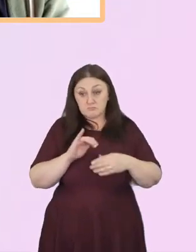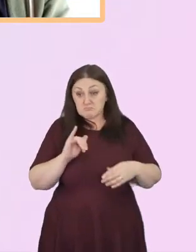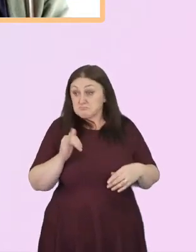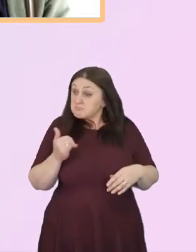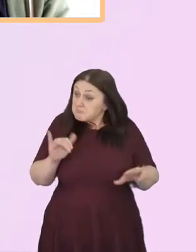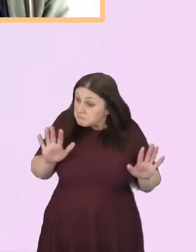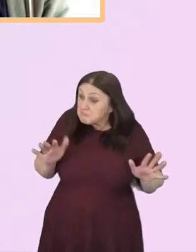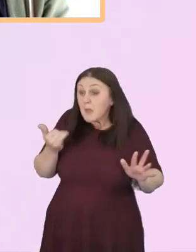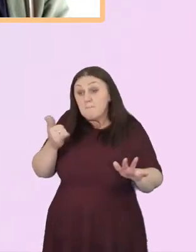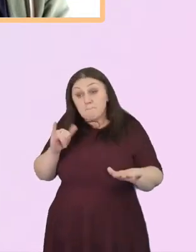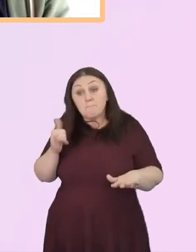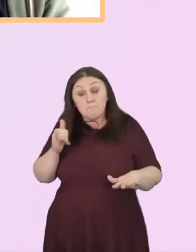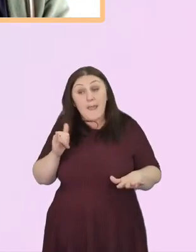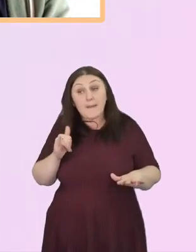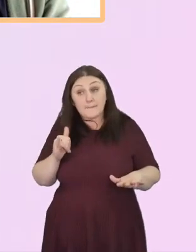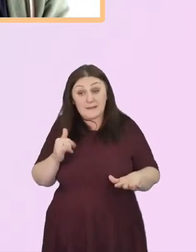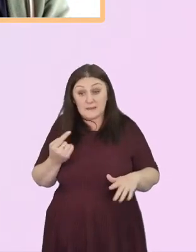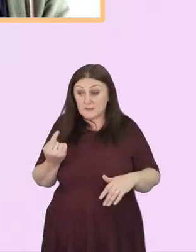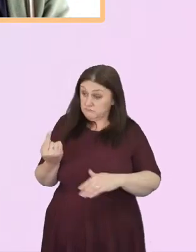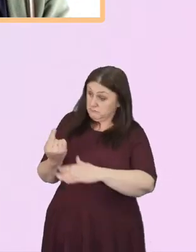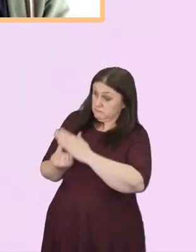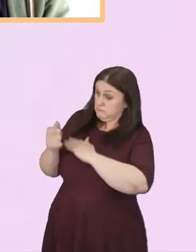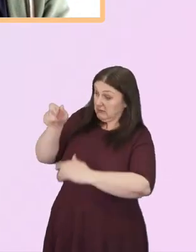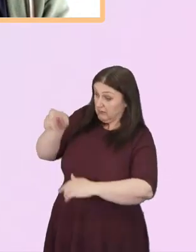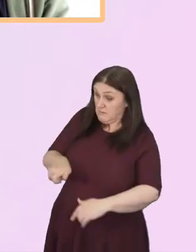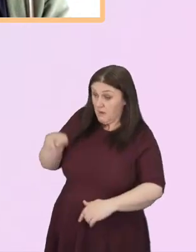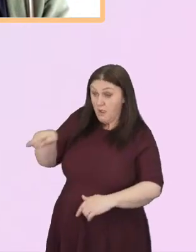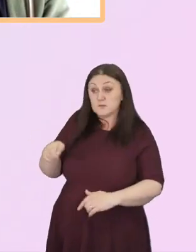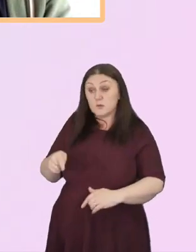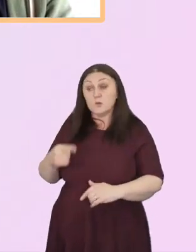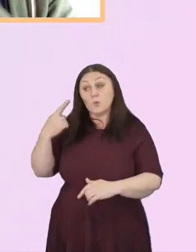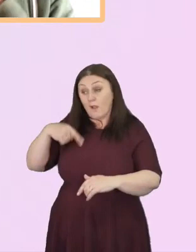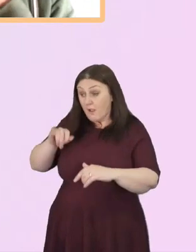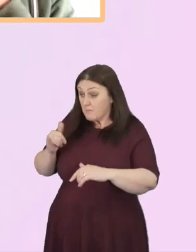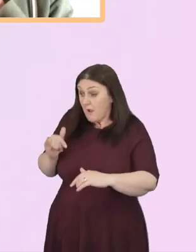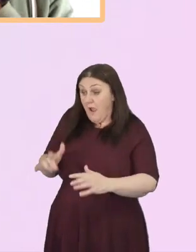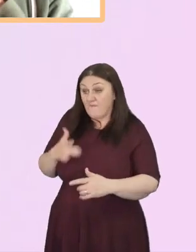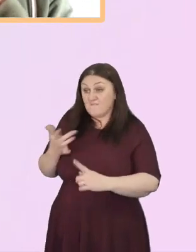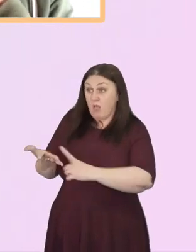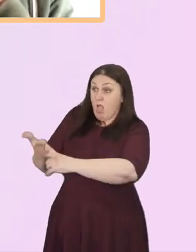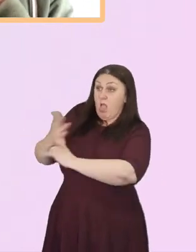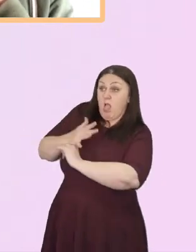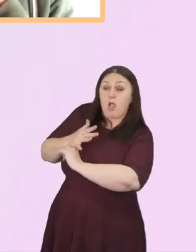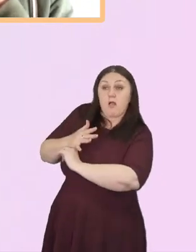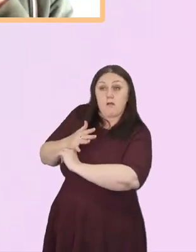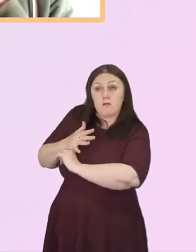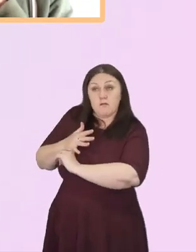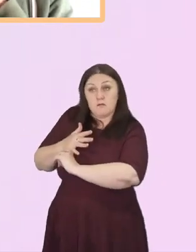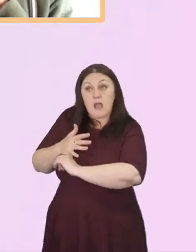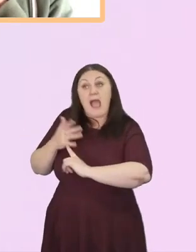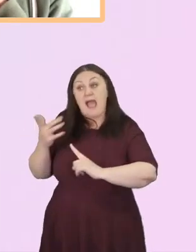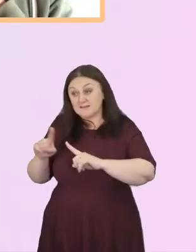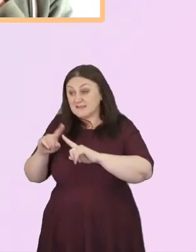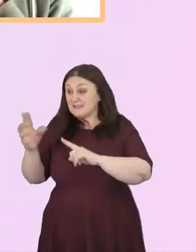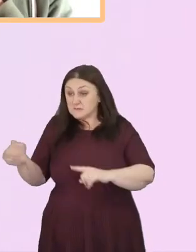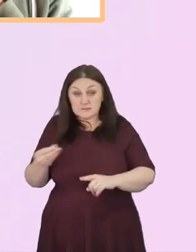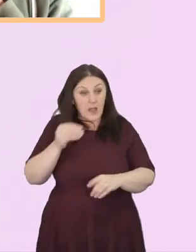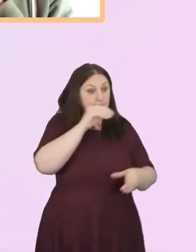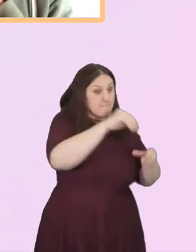not have felt that they've experienced prejudice or discrimination for their whiteness in certain contexts